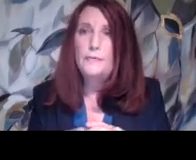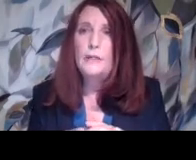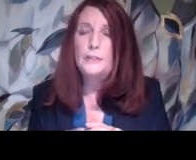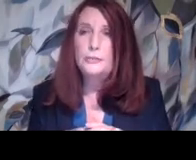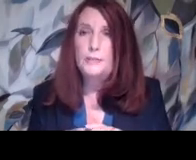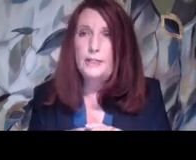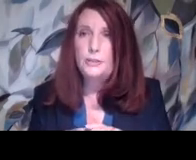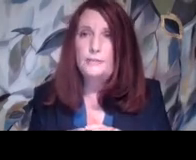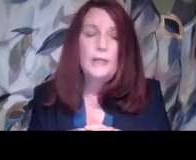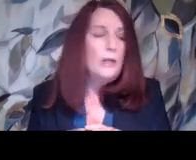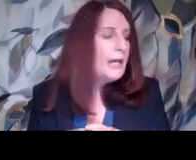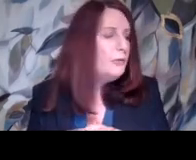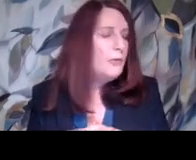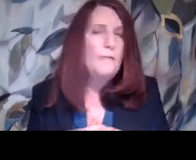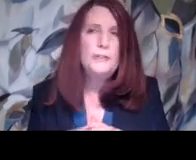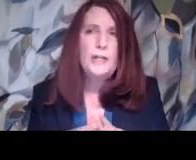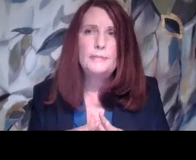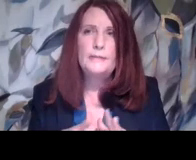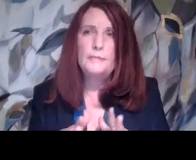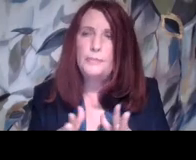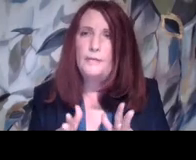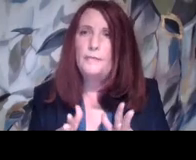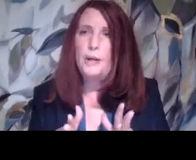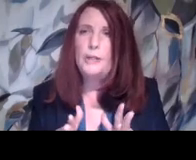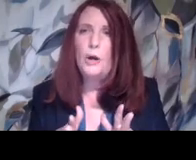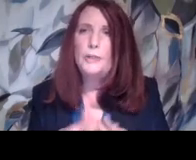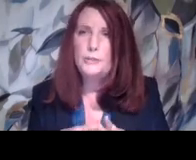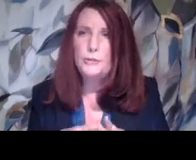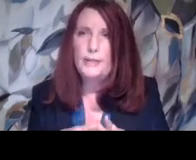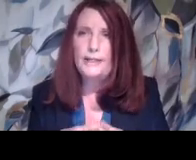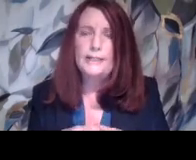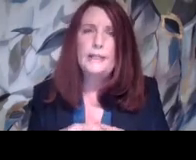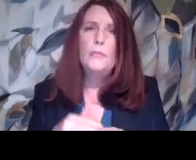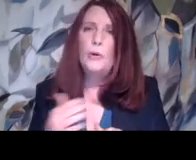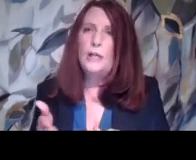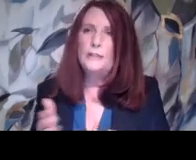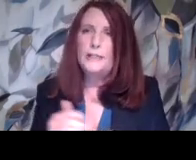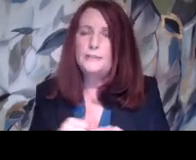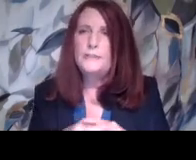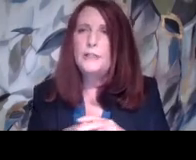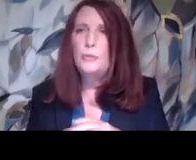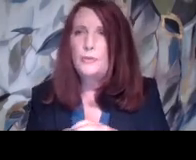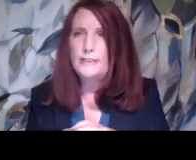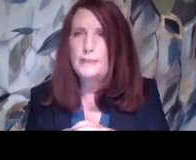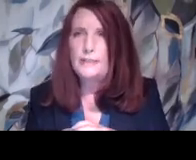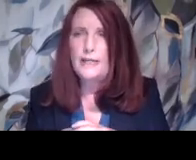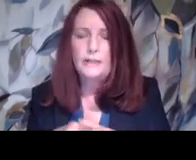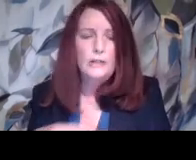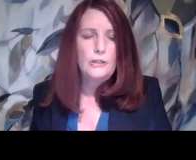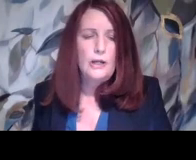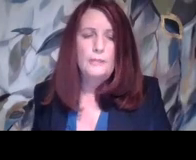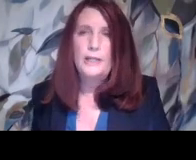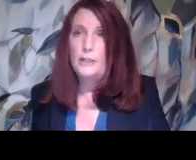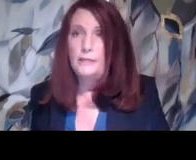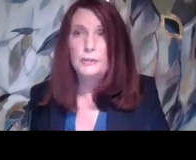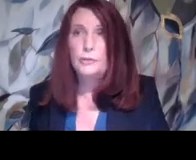of discrimination. And you oftentimes probably always heard about it more in the context of sexual harassment that,